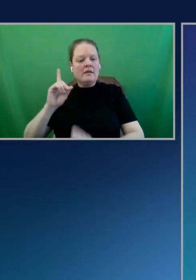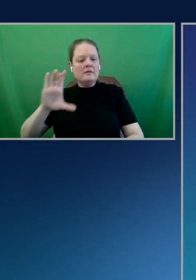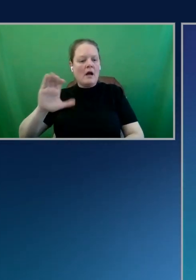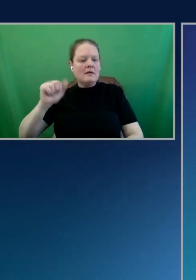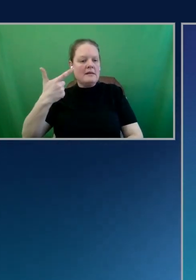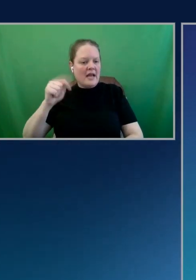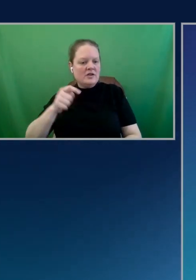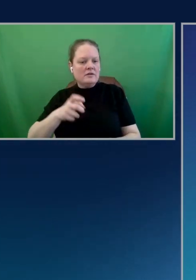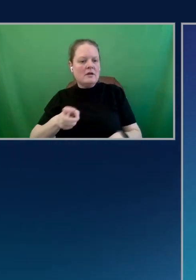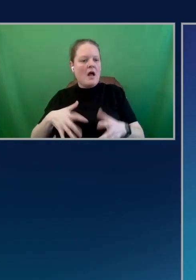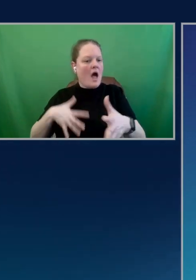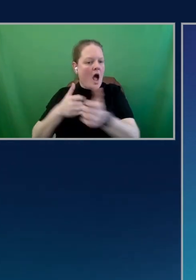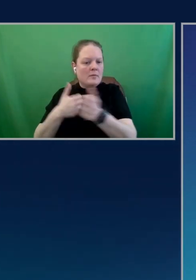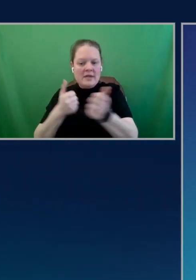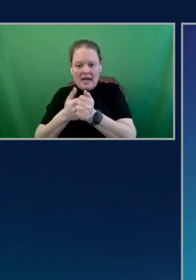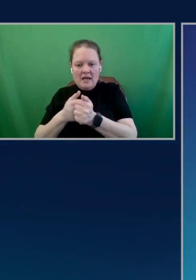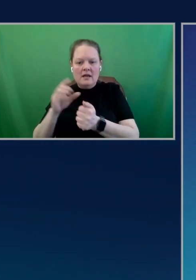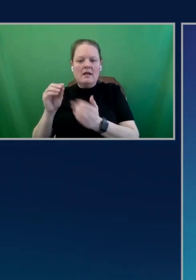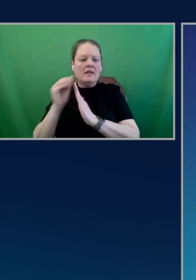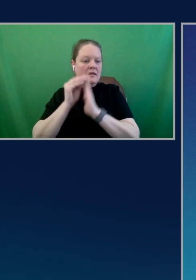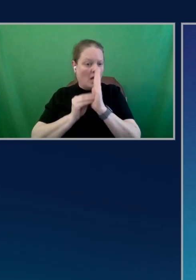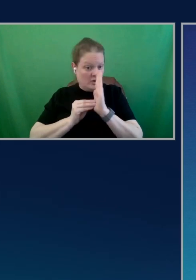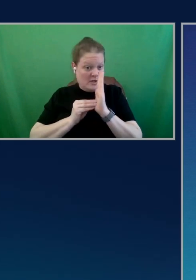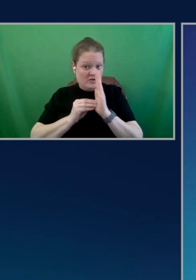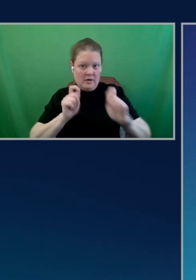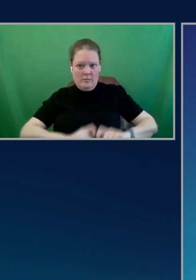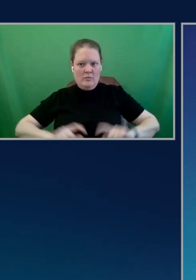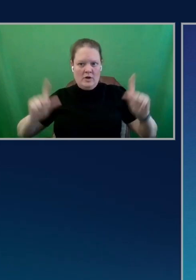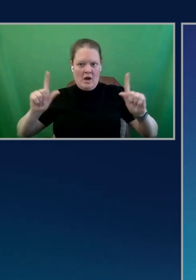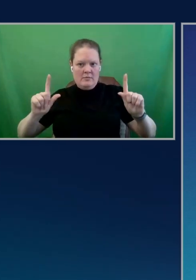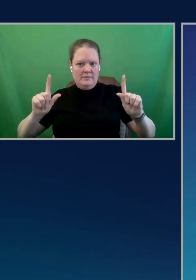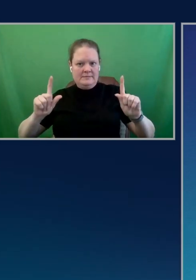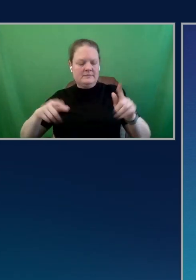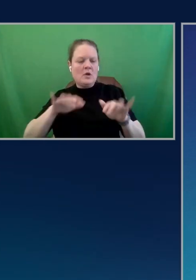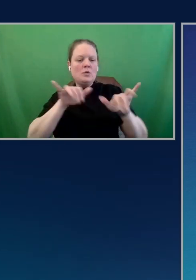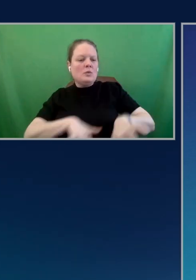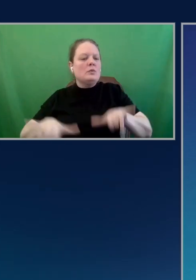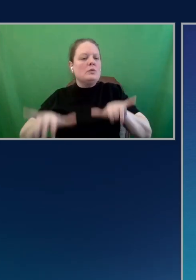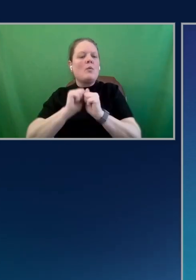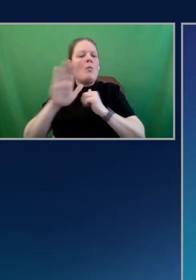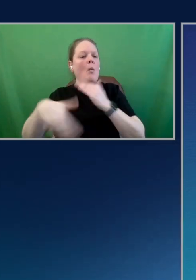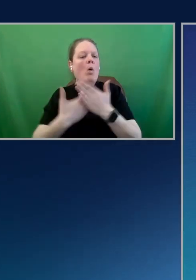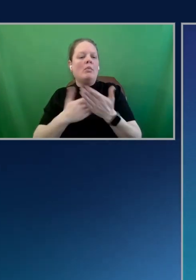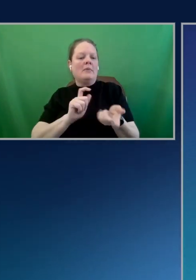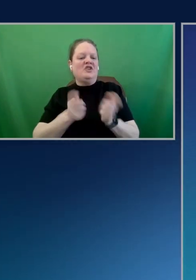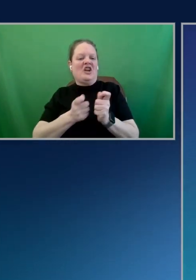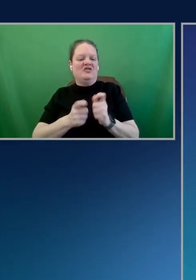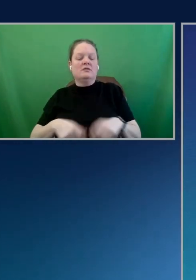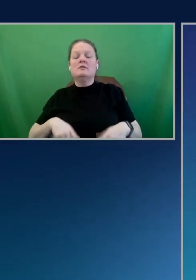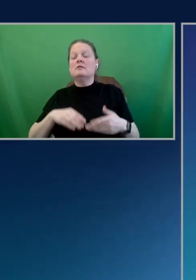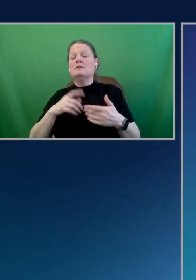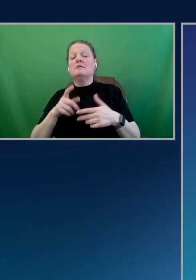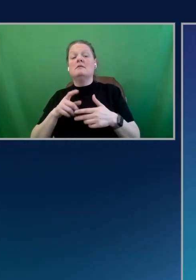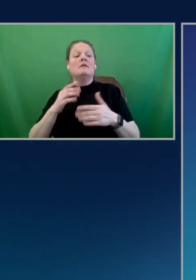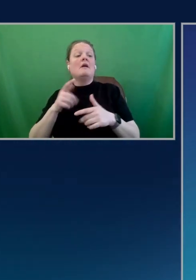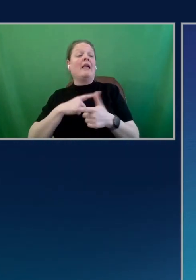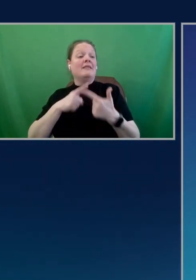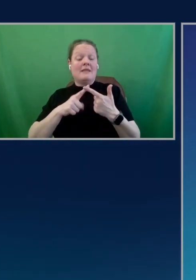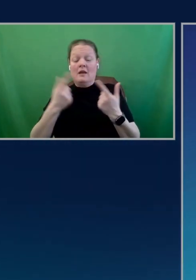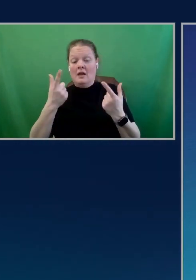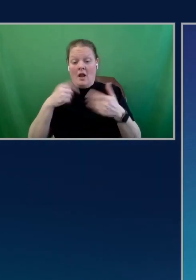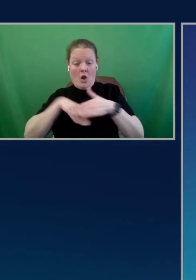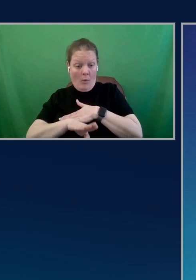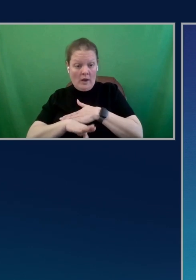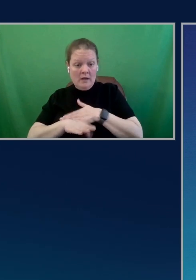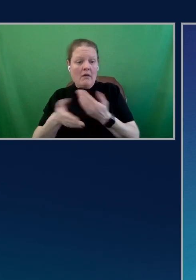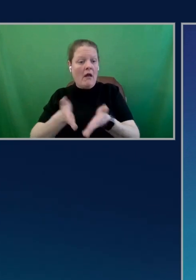update the documentation and bring it up to, you know, to standard with all the changes that I just made. I can go in then and I can also ask it